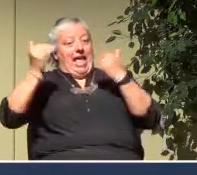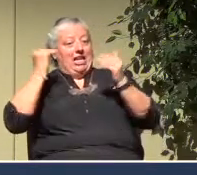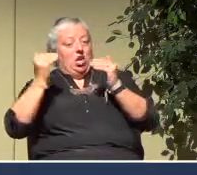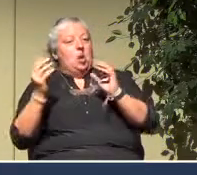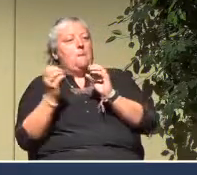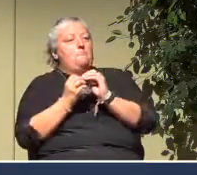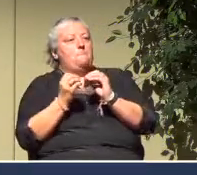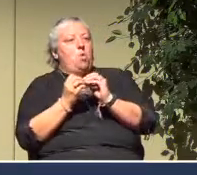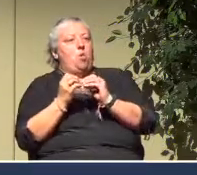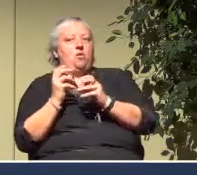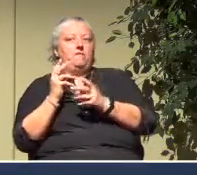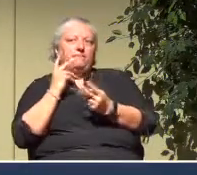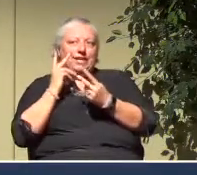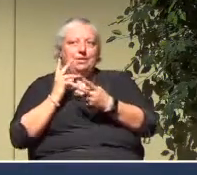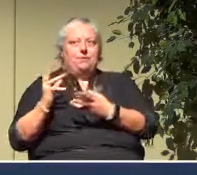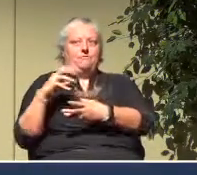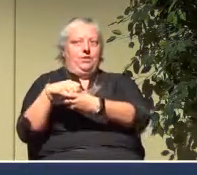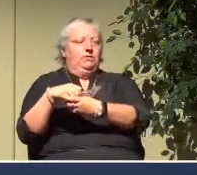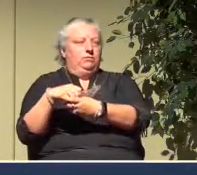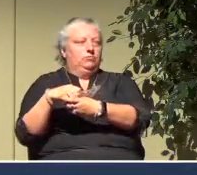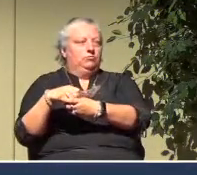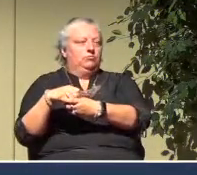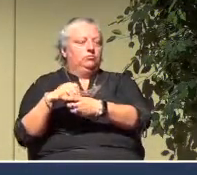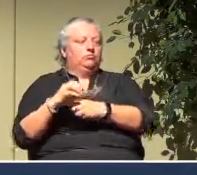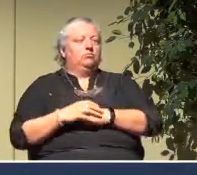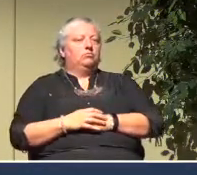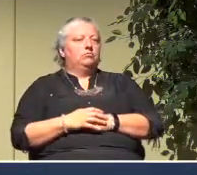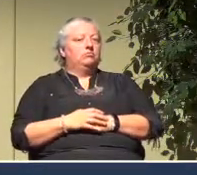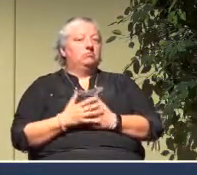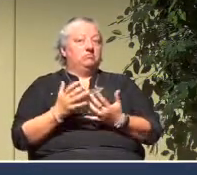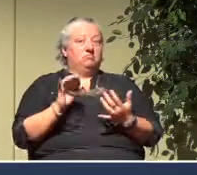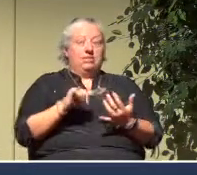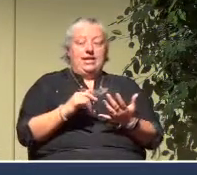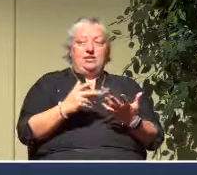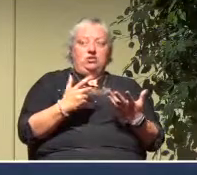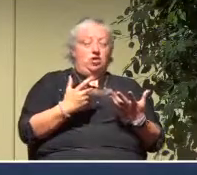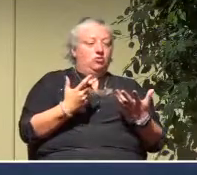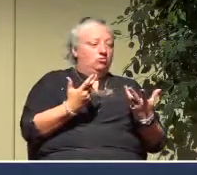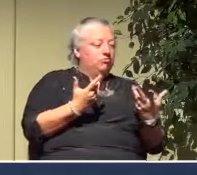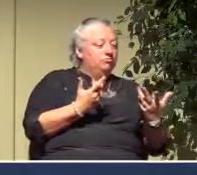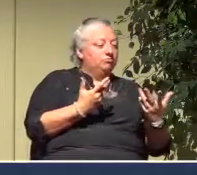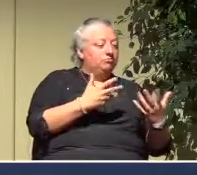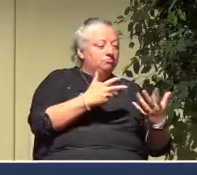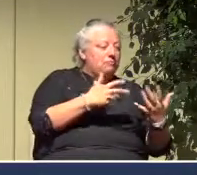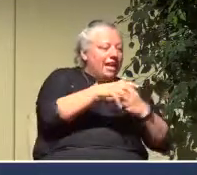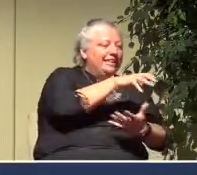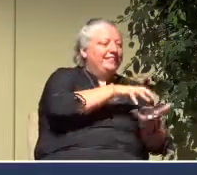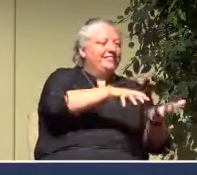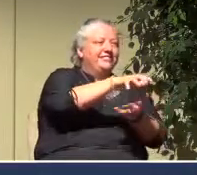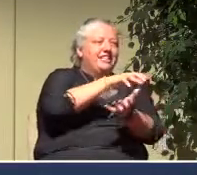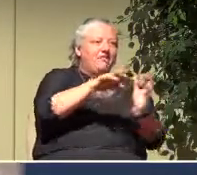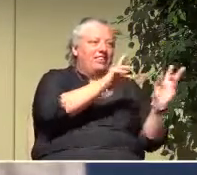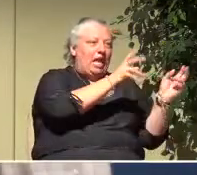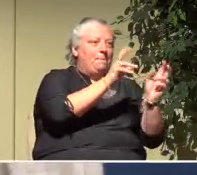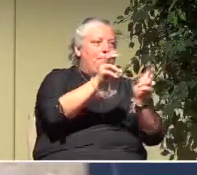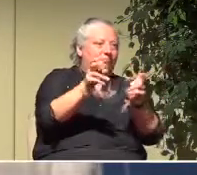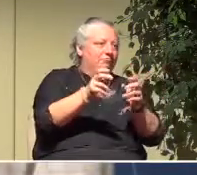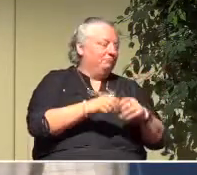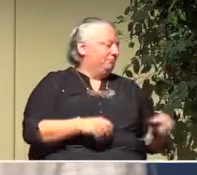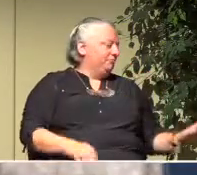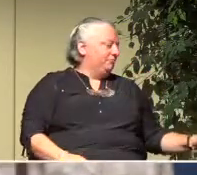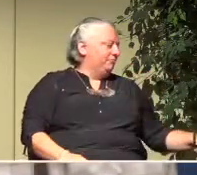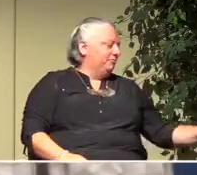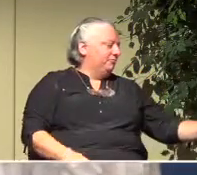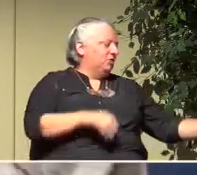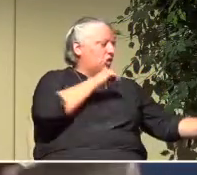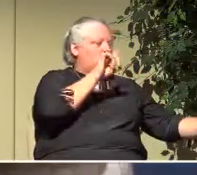and so on. So these things cross over with each other. And as we talk about it